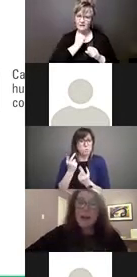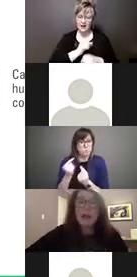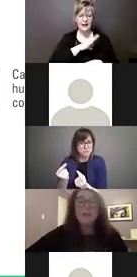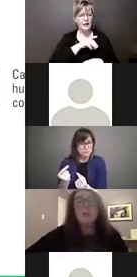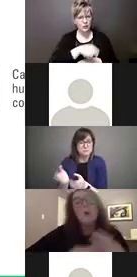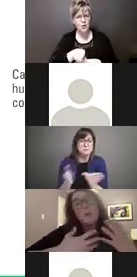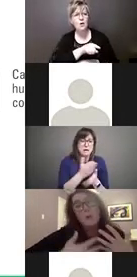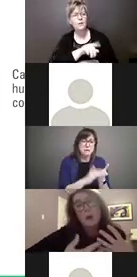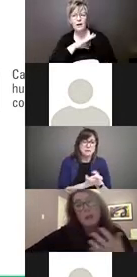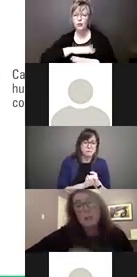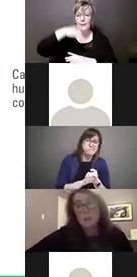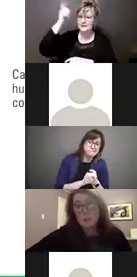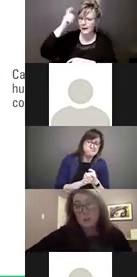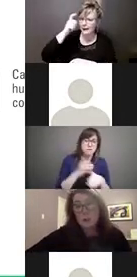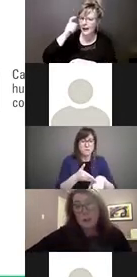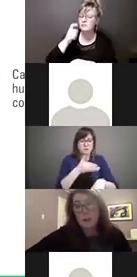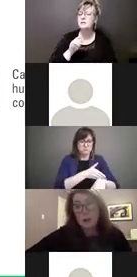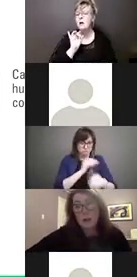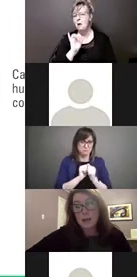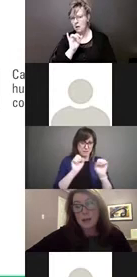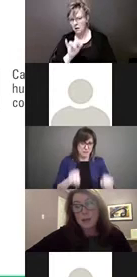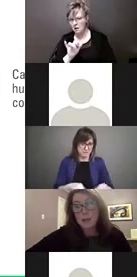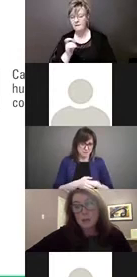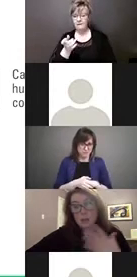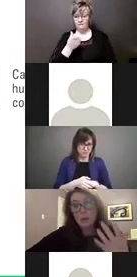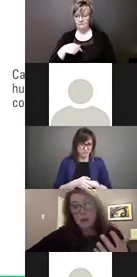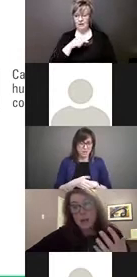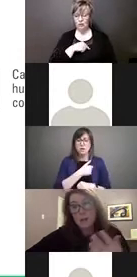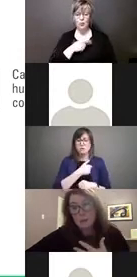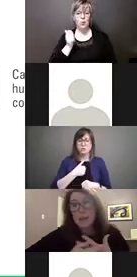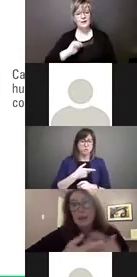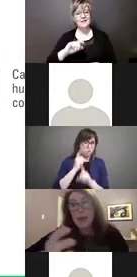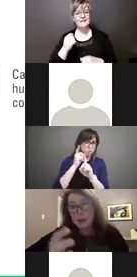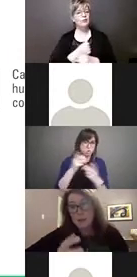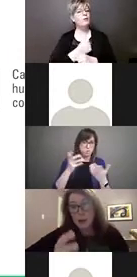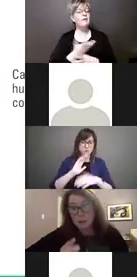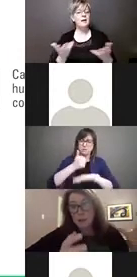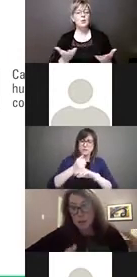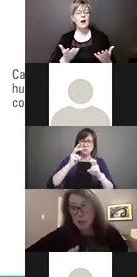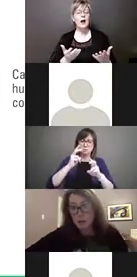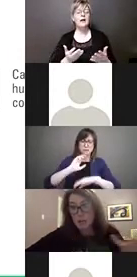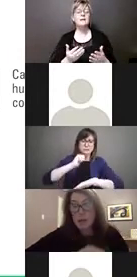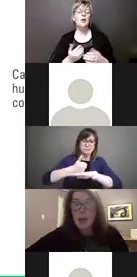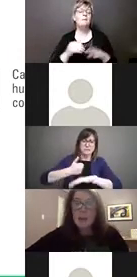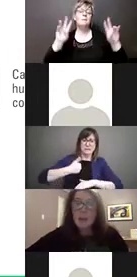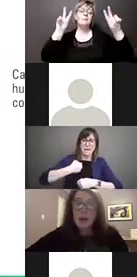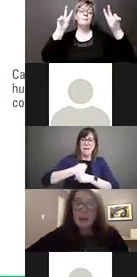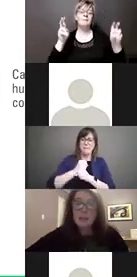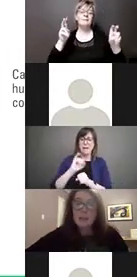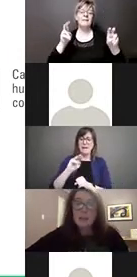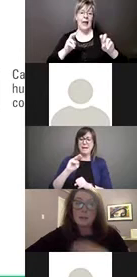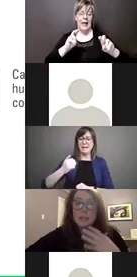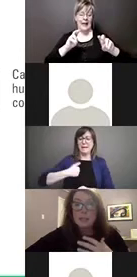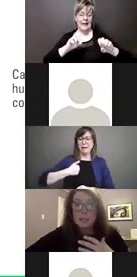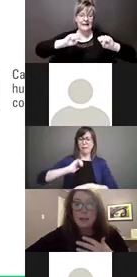And so what we wanted to do at the outset was to create a made in Canada model for monitoring that